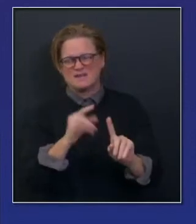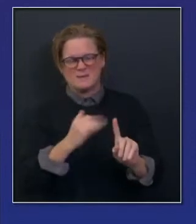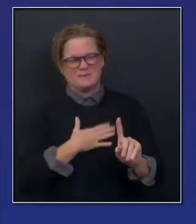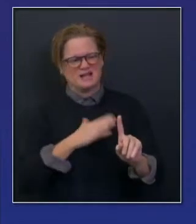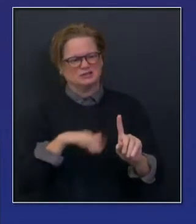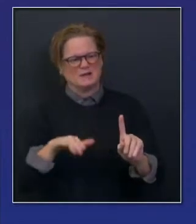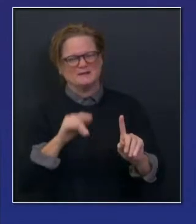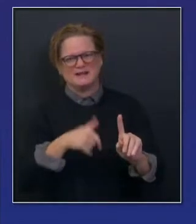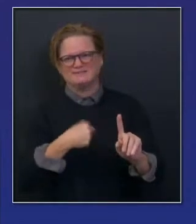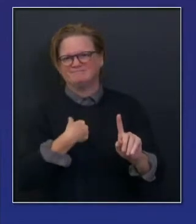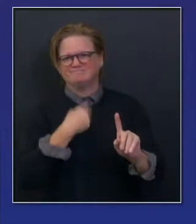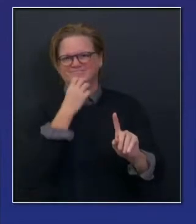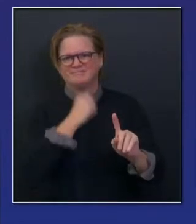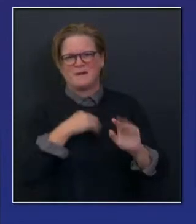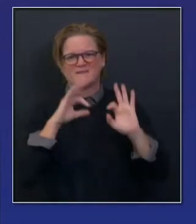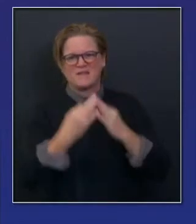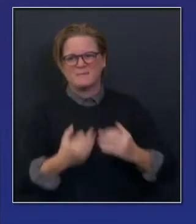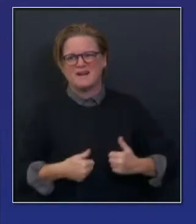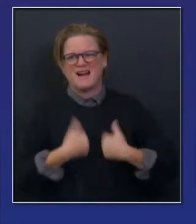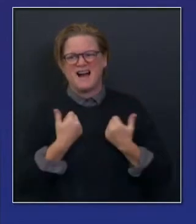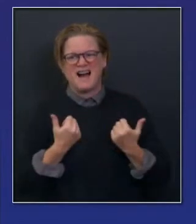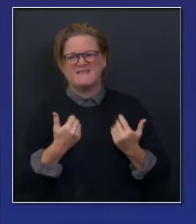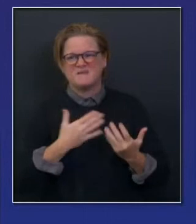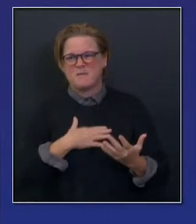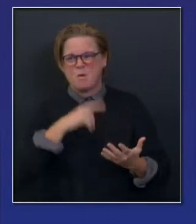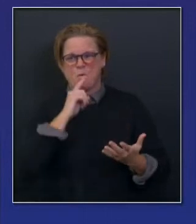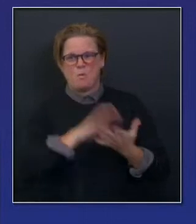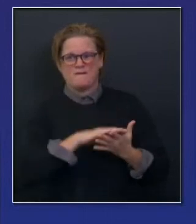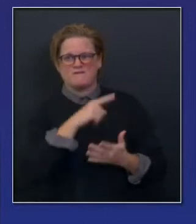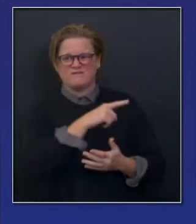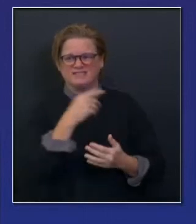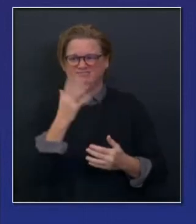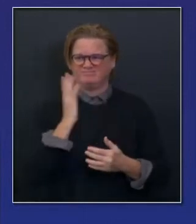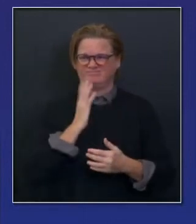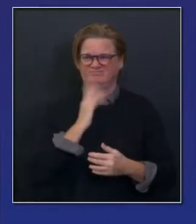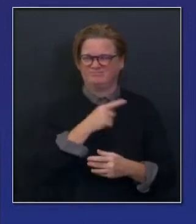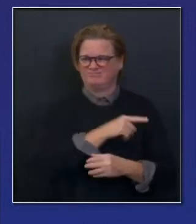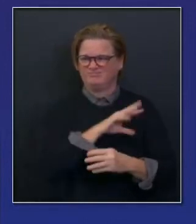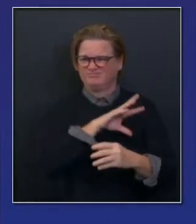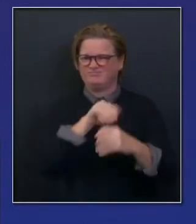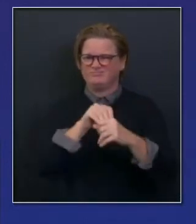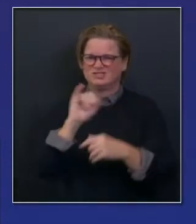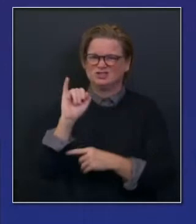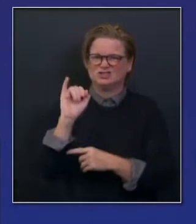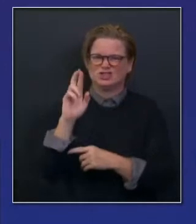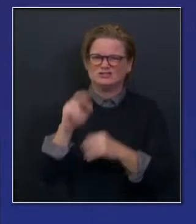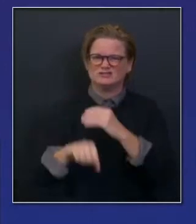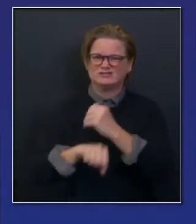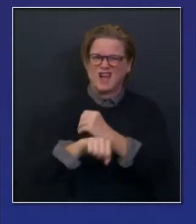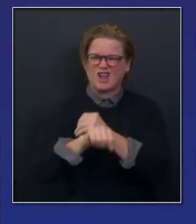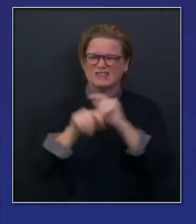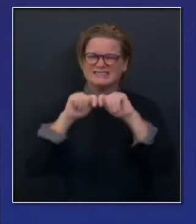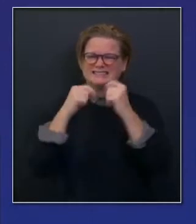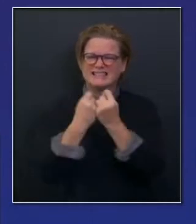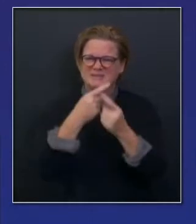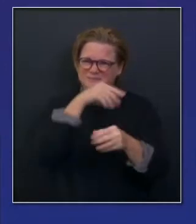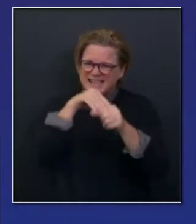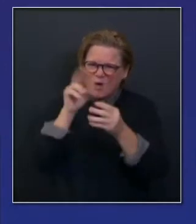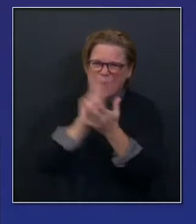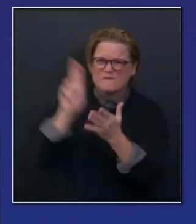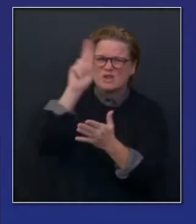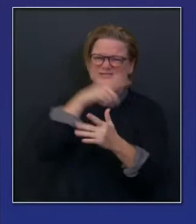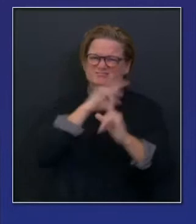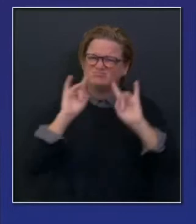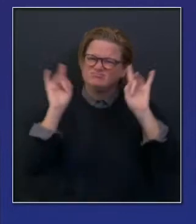on the junior national soccer team at Stanford. I was able to get into Santa Clara University or down in Silicon Valley. because of